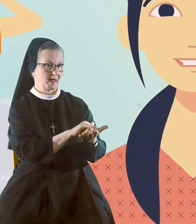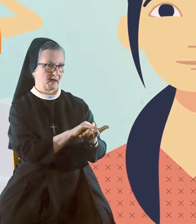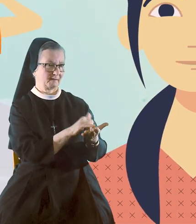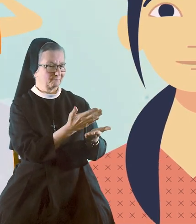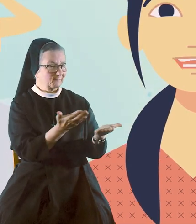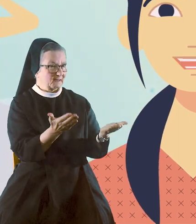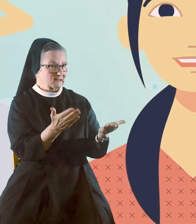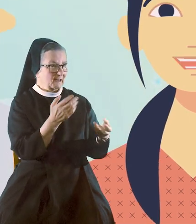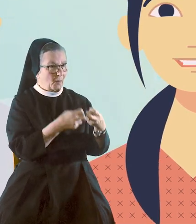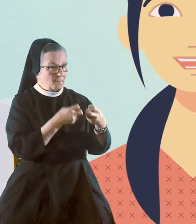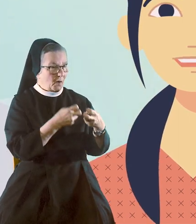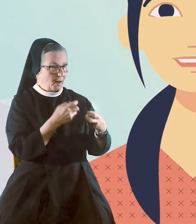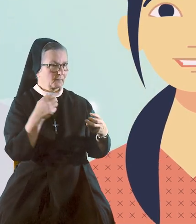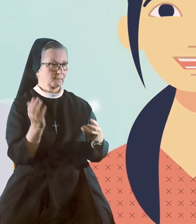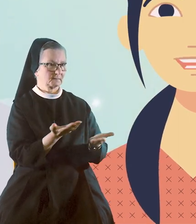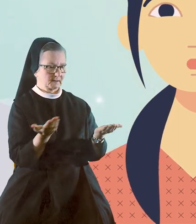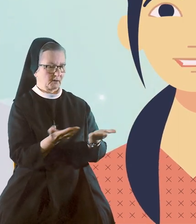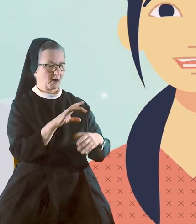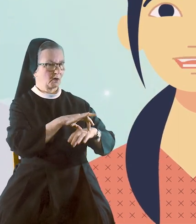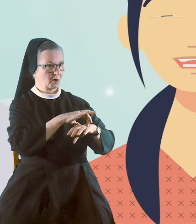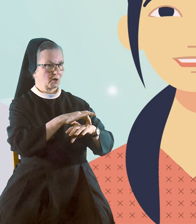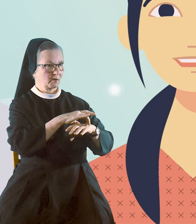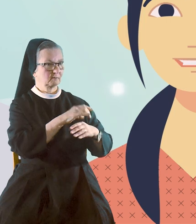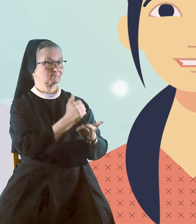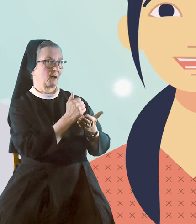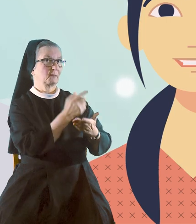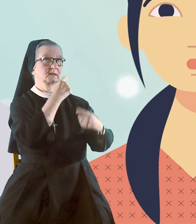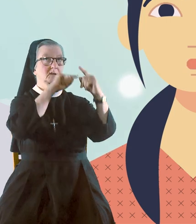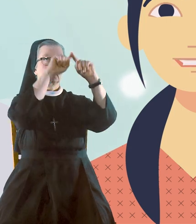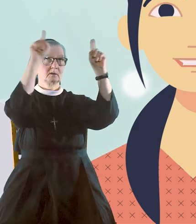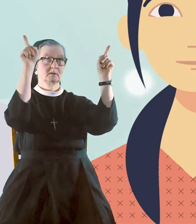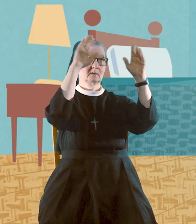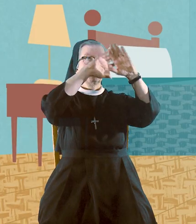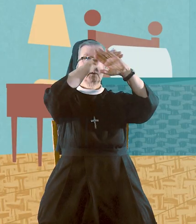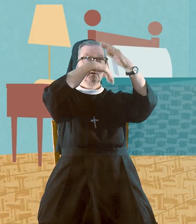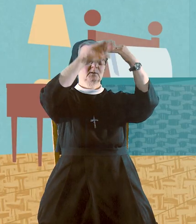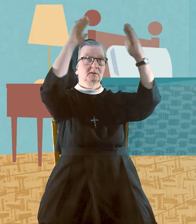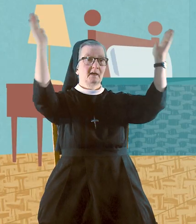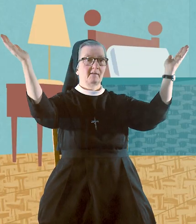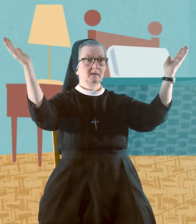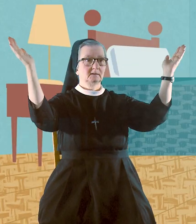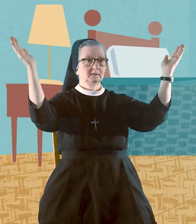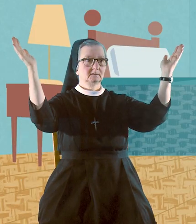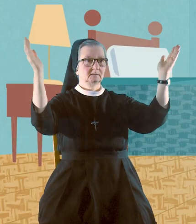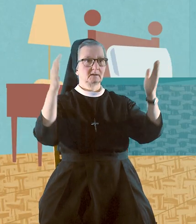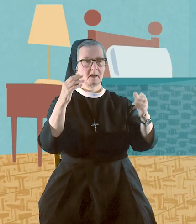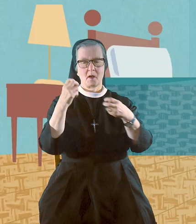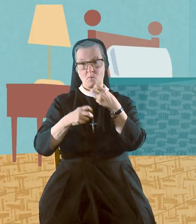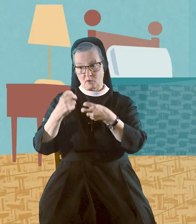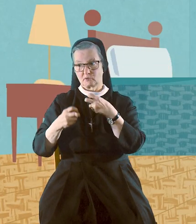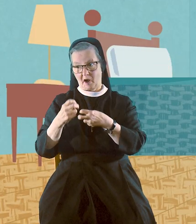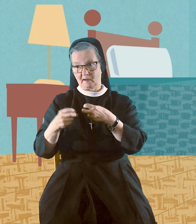it. These little trials here on earth help us get to heaven. I would like more trials then.